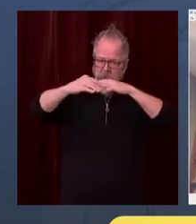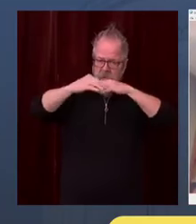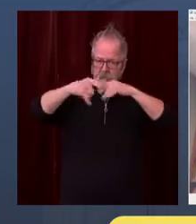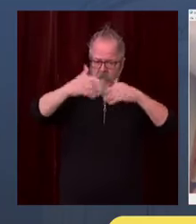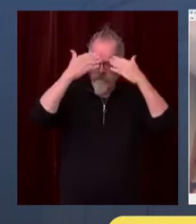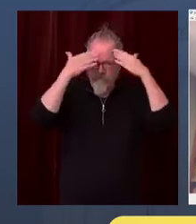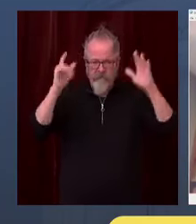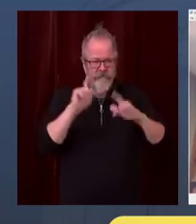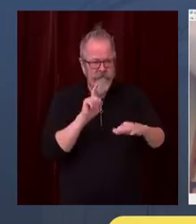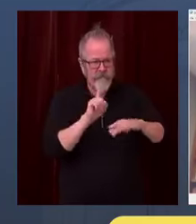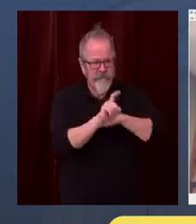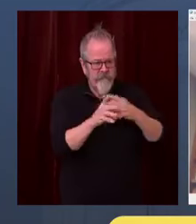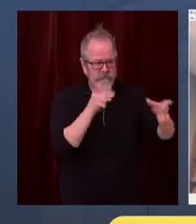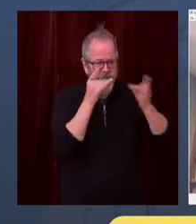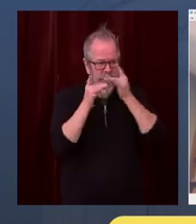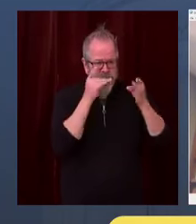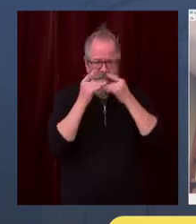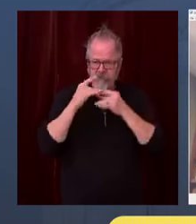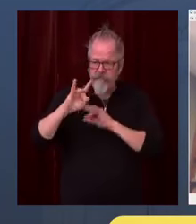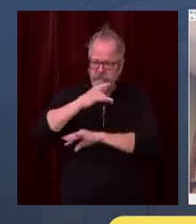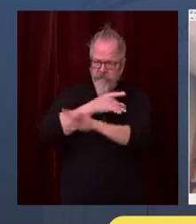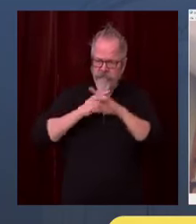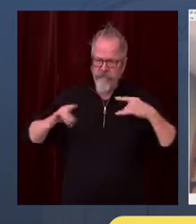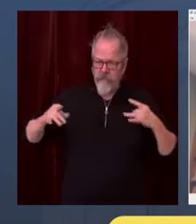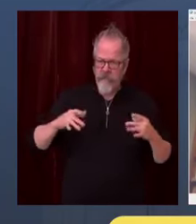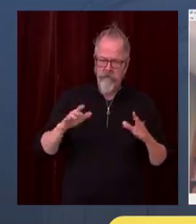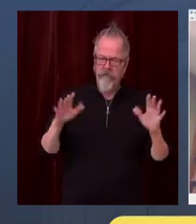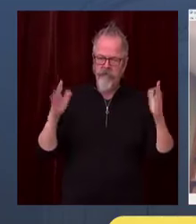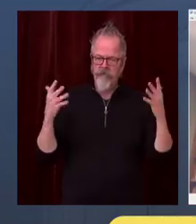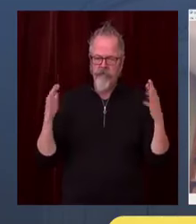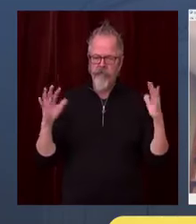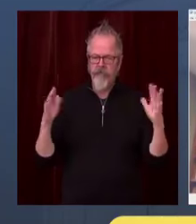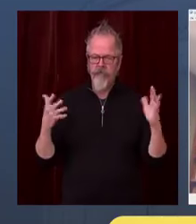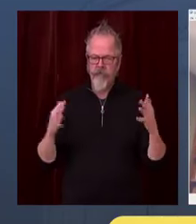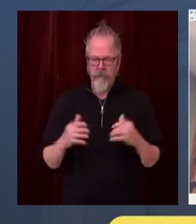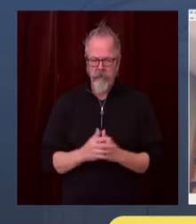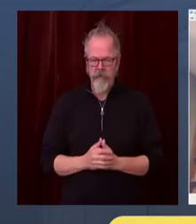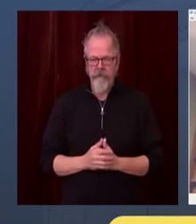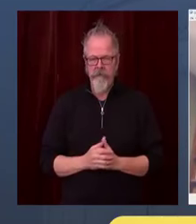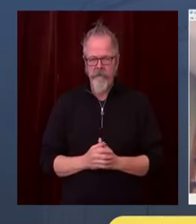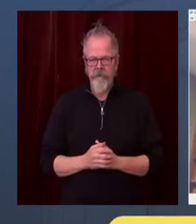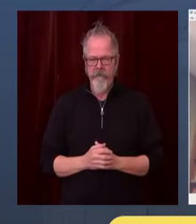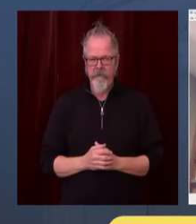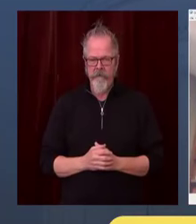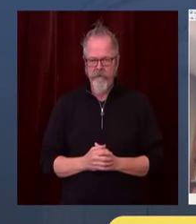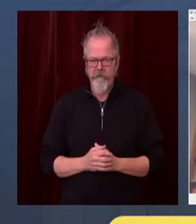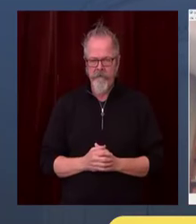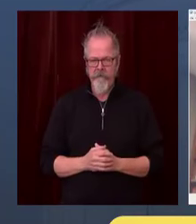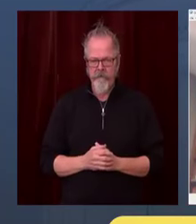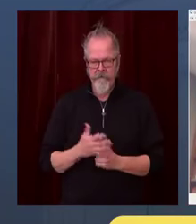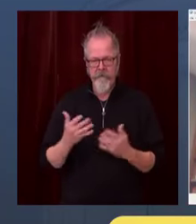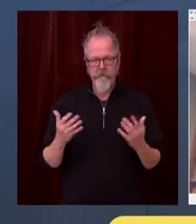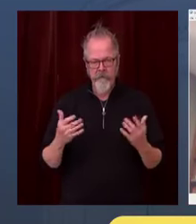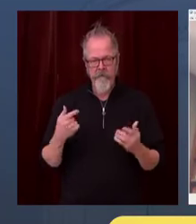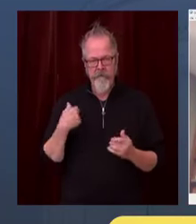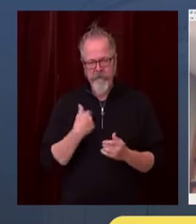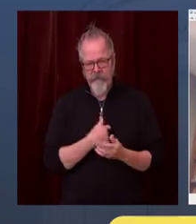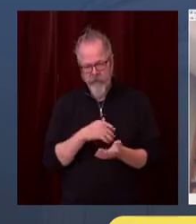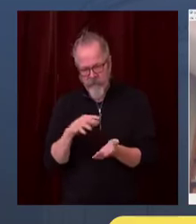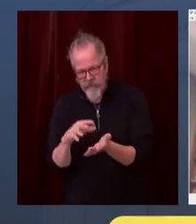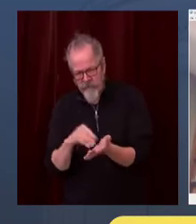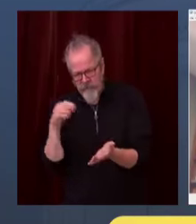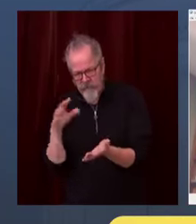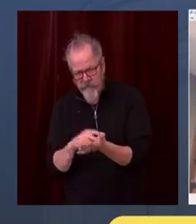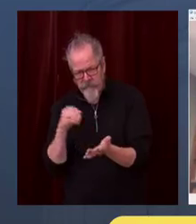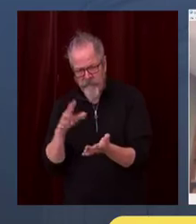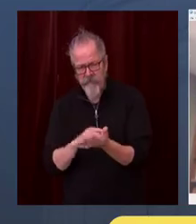virus spreads, in many cases, it's not possible to pinpoint exactly where COVID-19 is being transmitted in our communities,